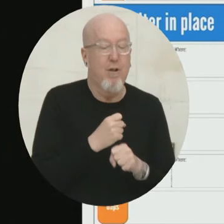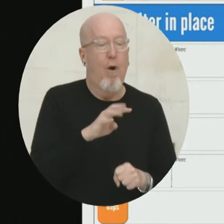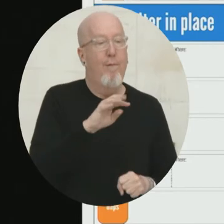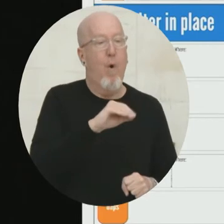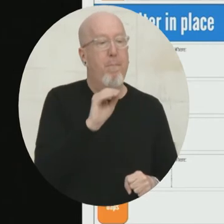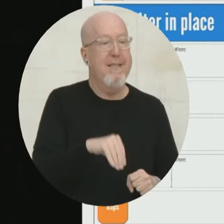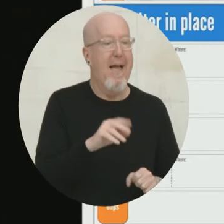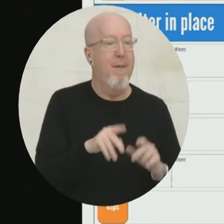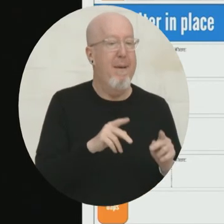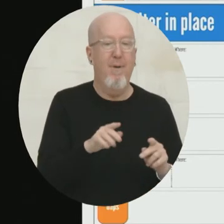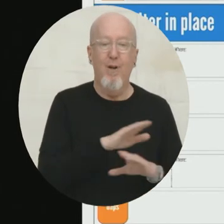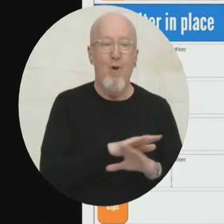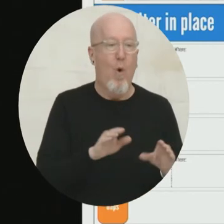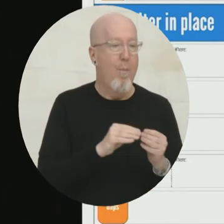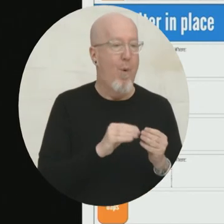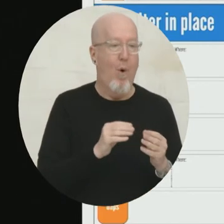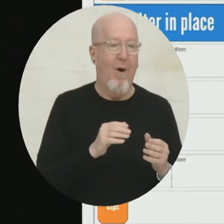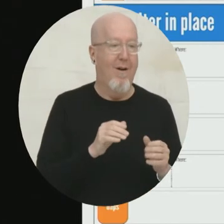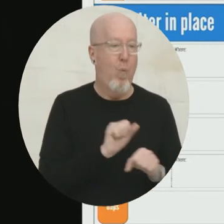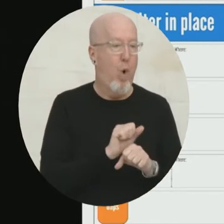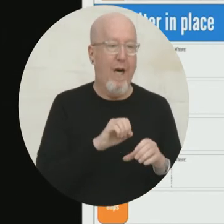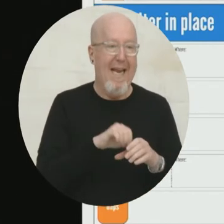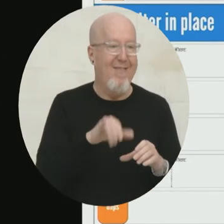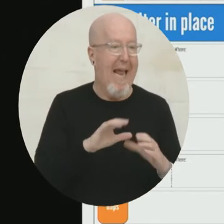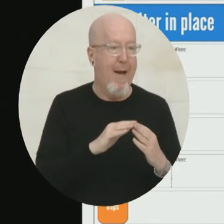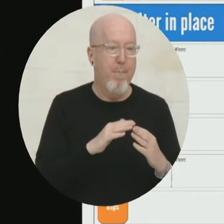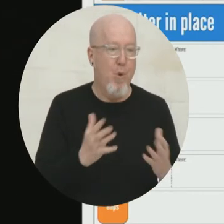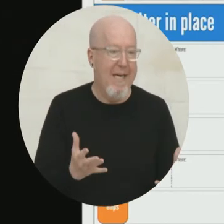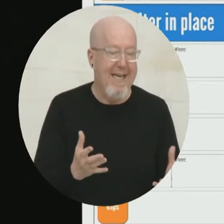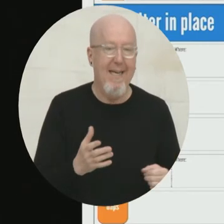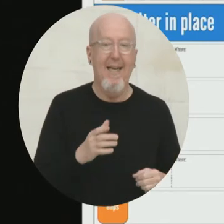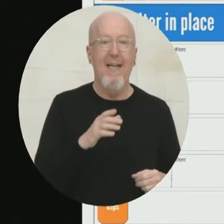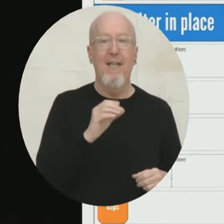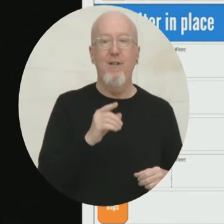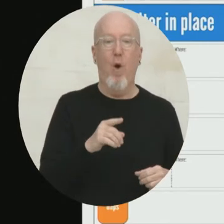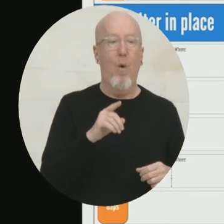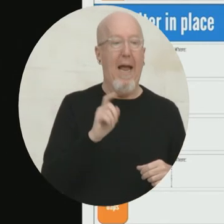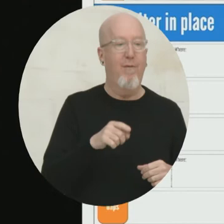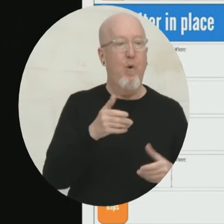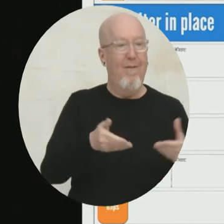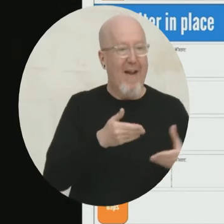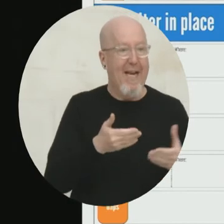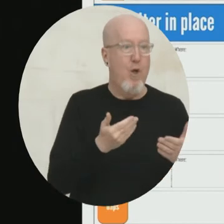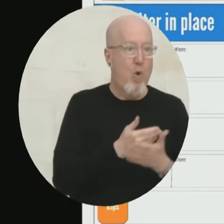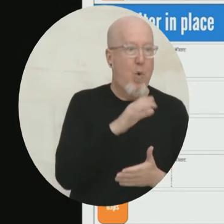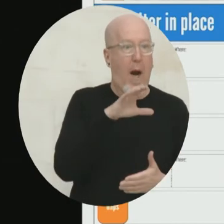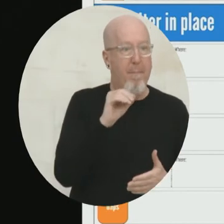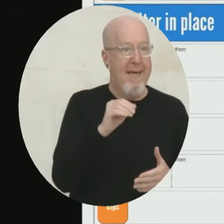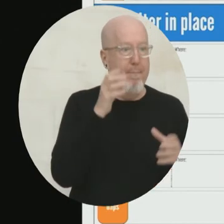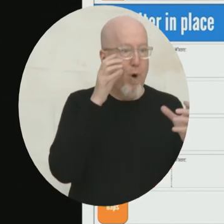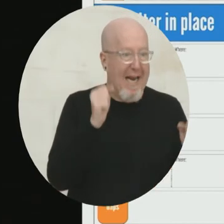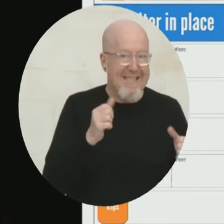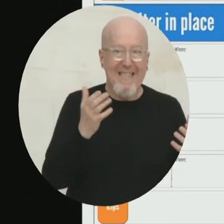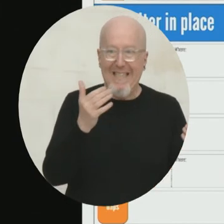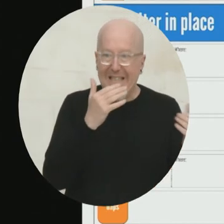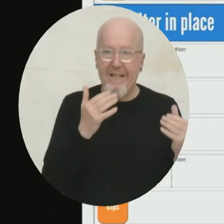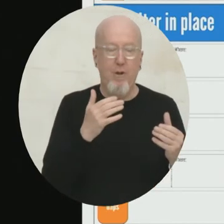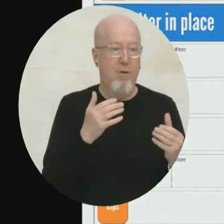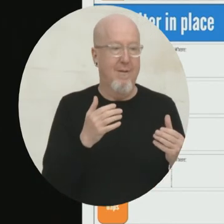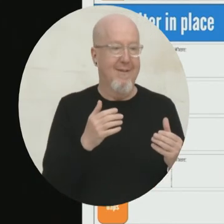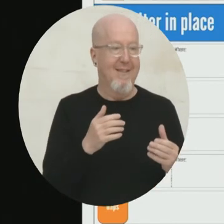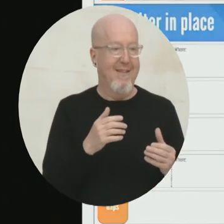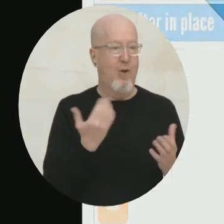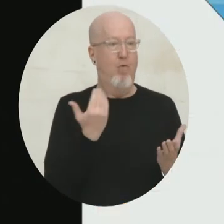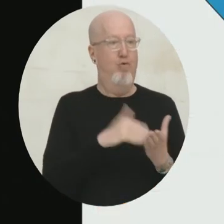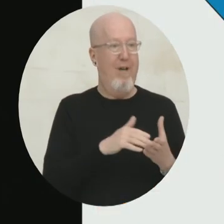people together and convening them and letting the five new CBO members meet everyone else, then you probably aren't as ready as you think you are. And so